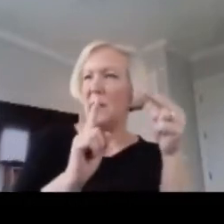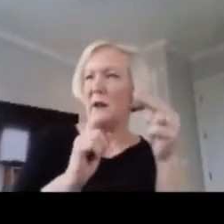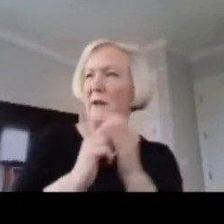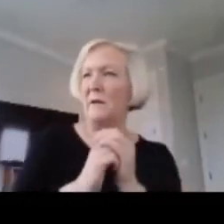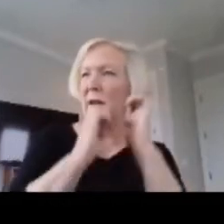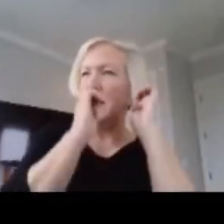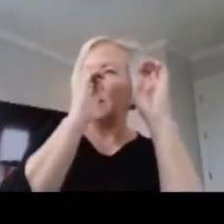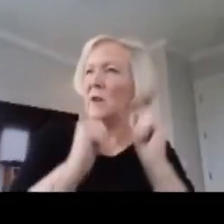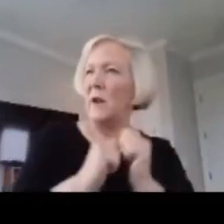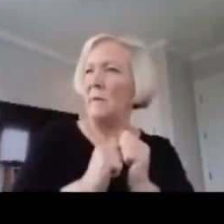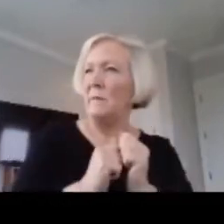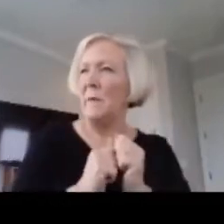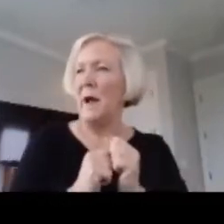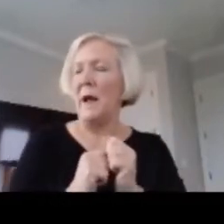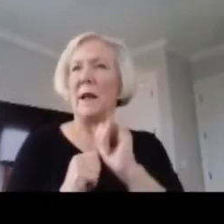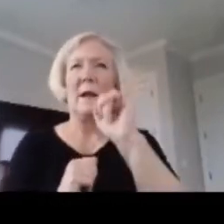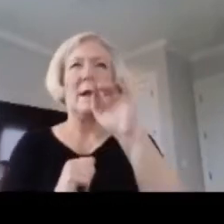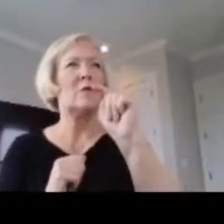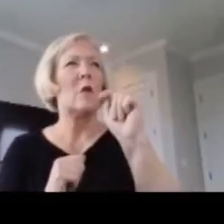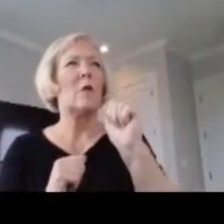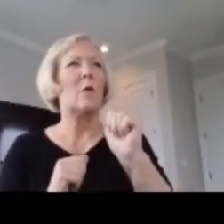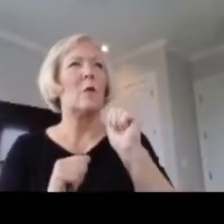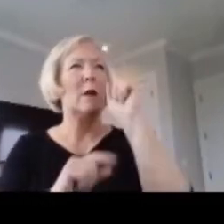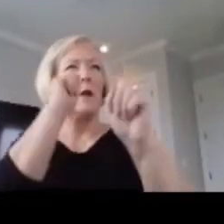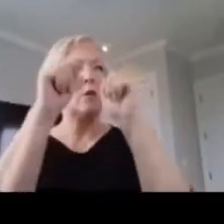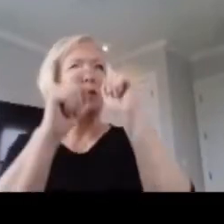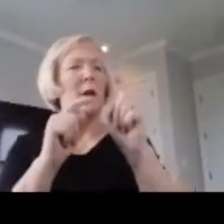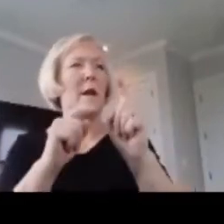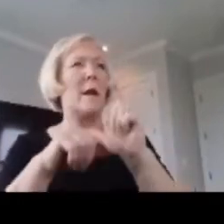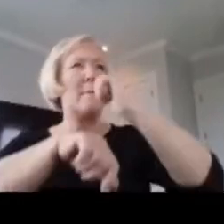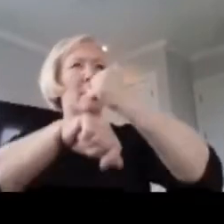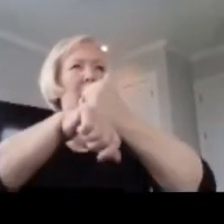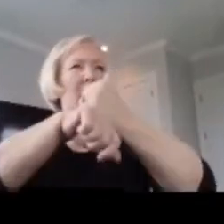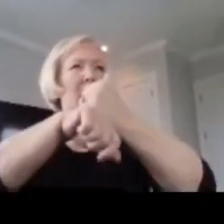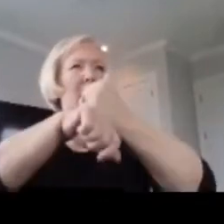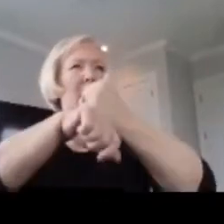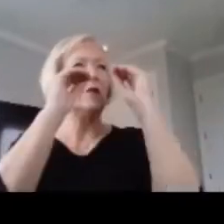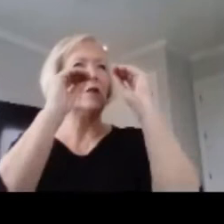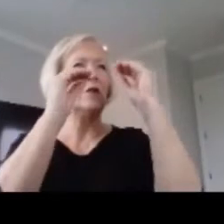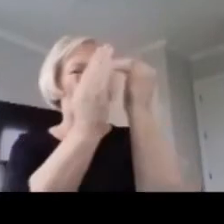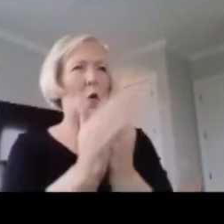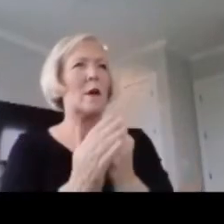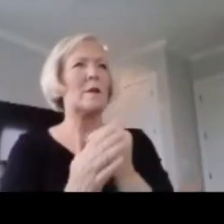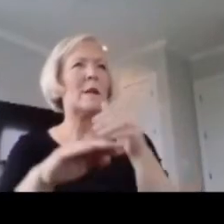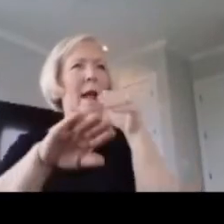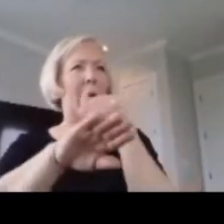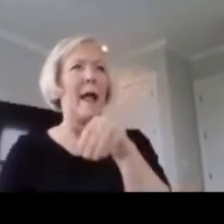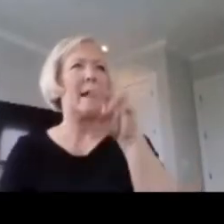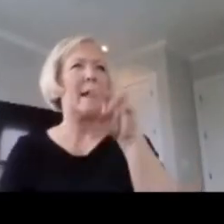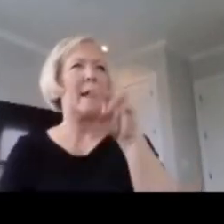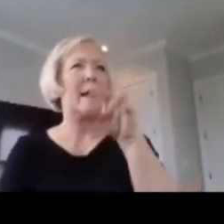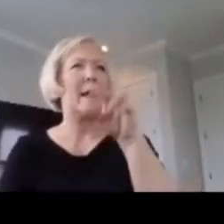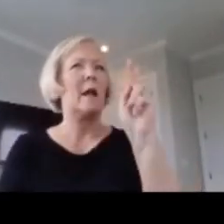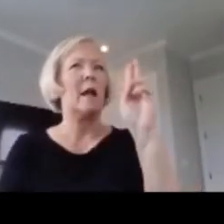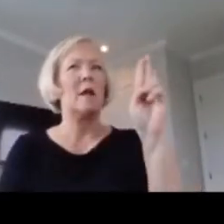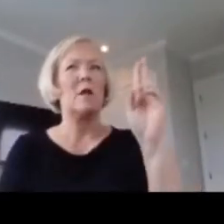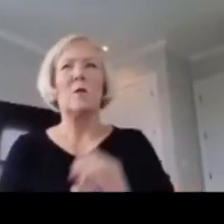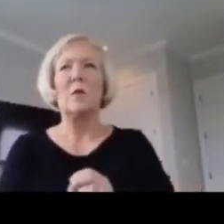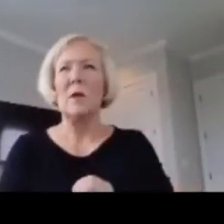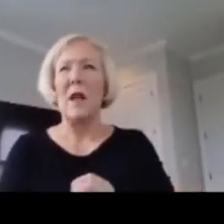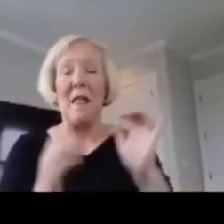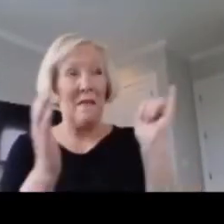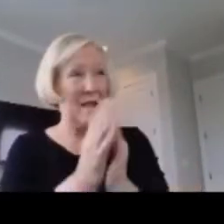introduction to inquiry-based teaching course at WKU. Simply put, effective teaching is hard.